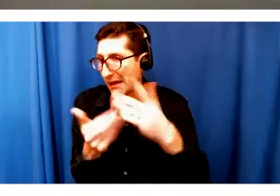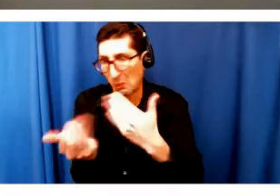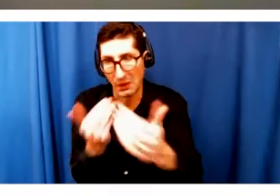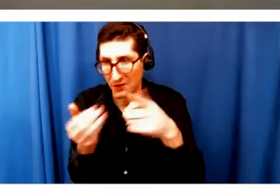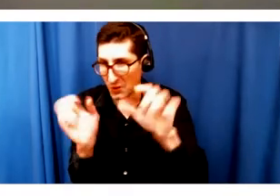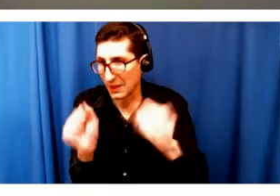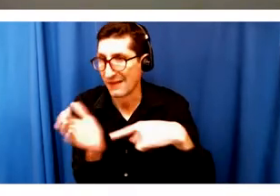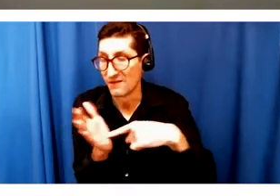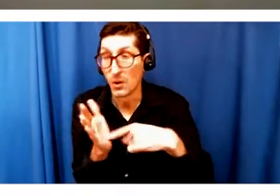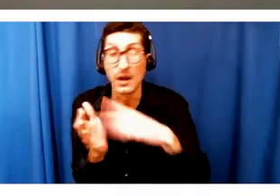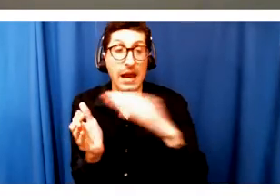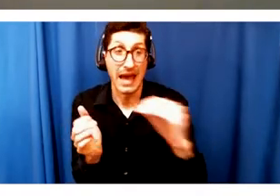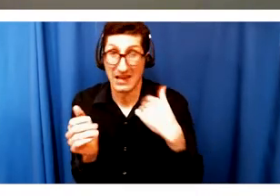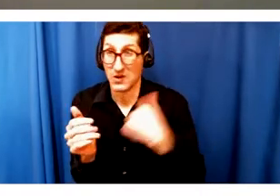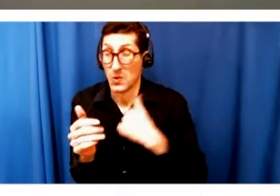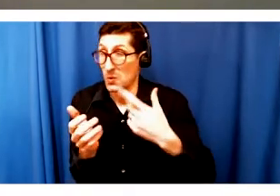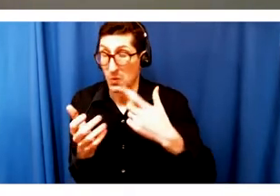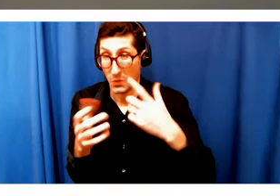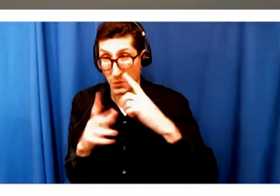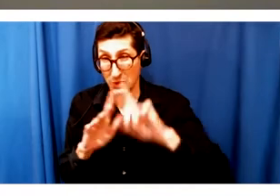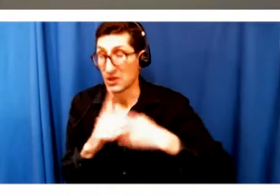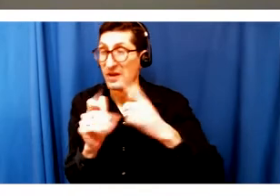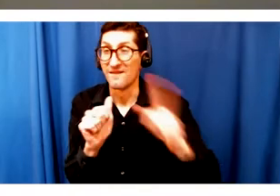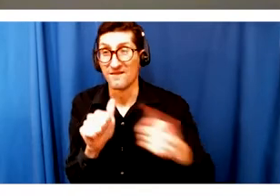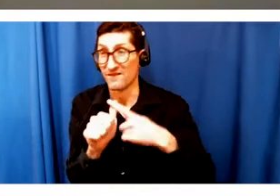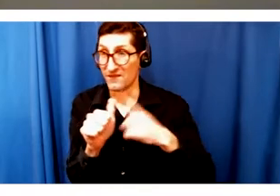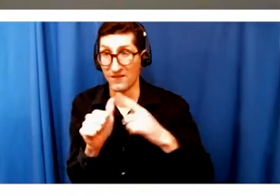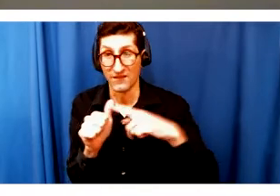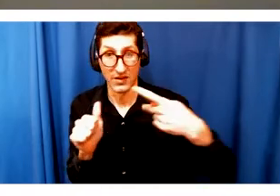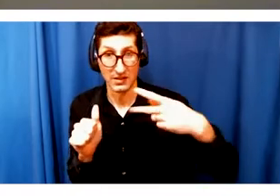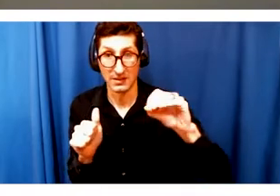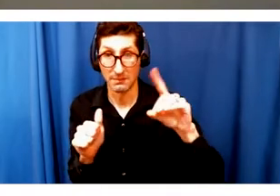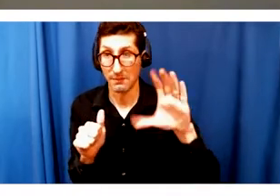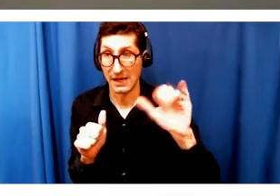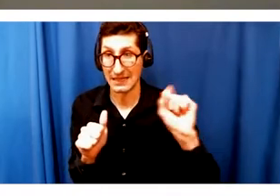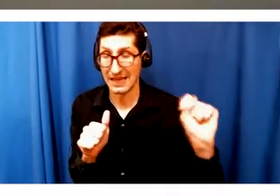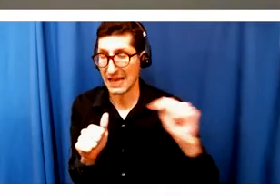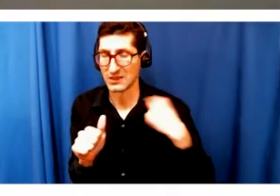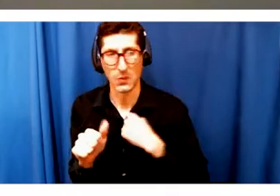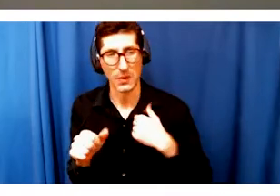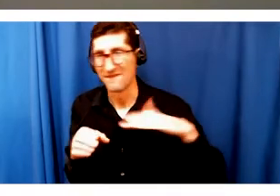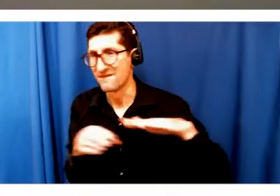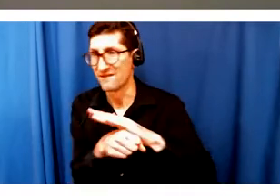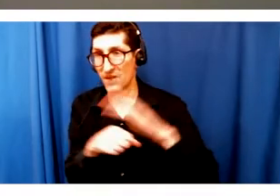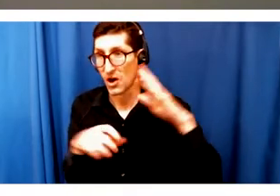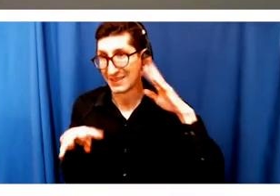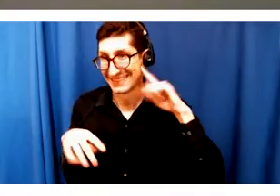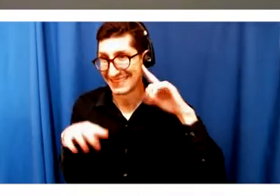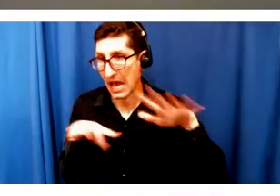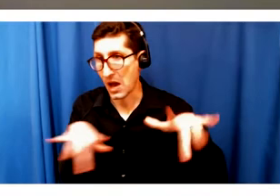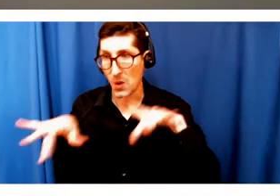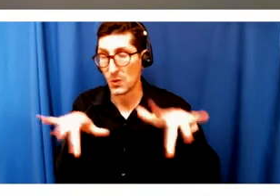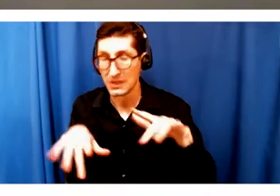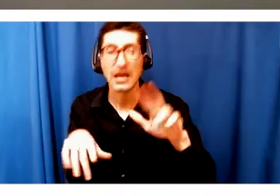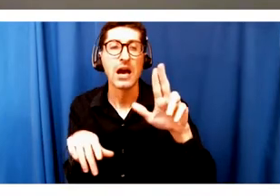podcast, the Boston Project podcast. We have a completely audio play version of The Usual Unusual by MJ